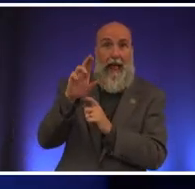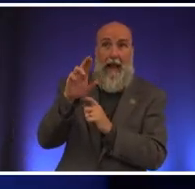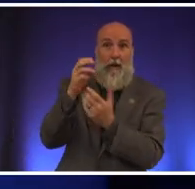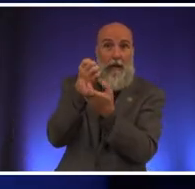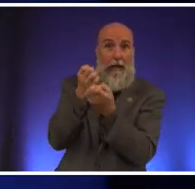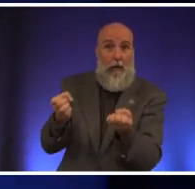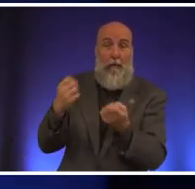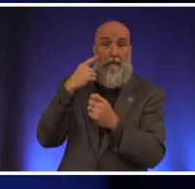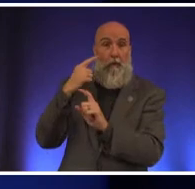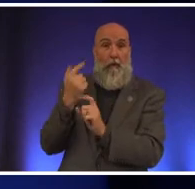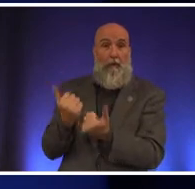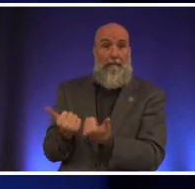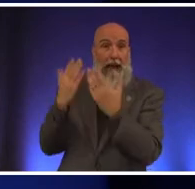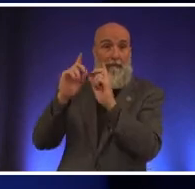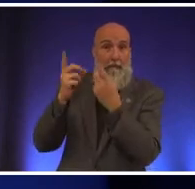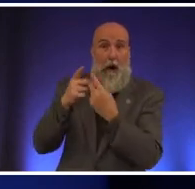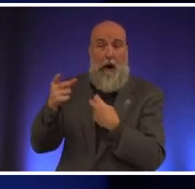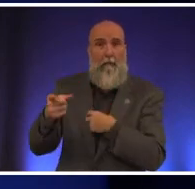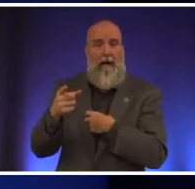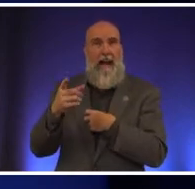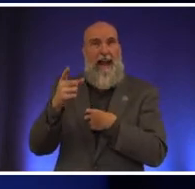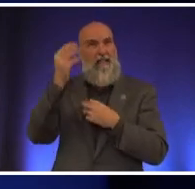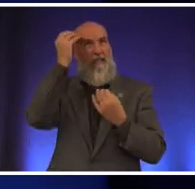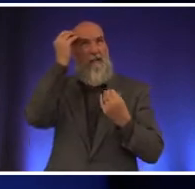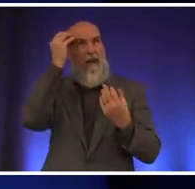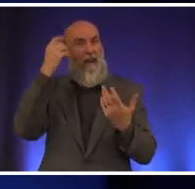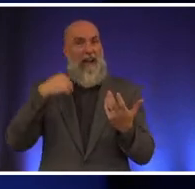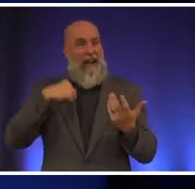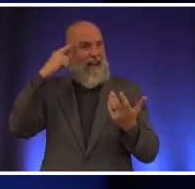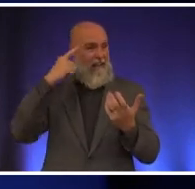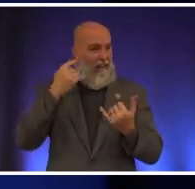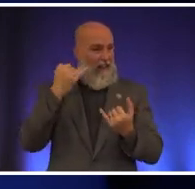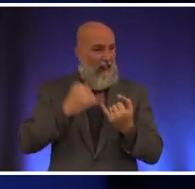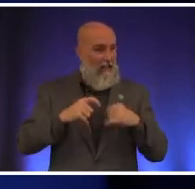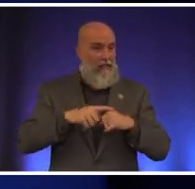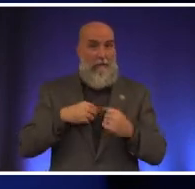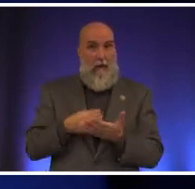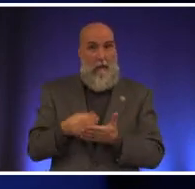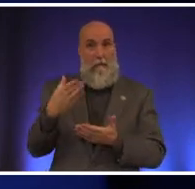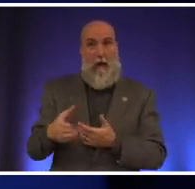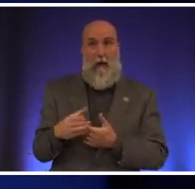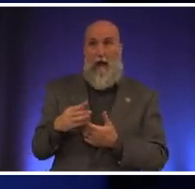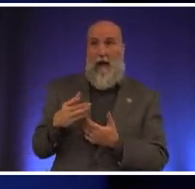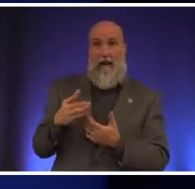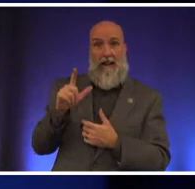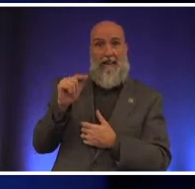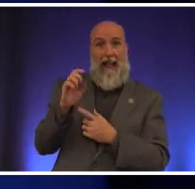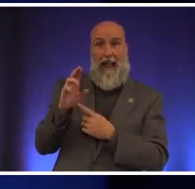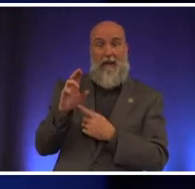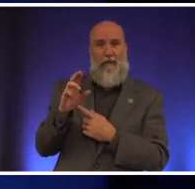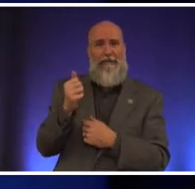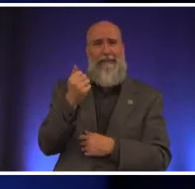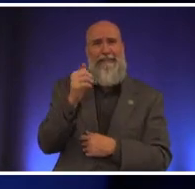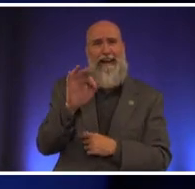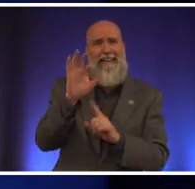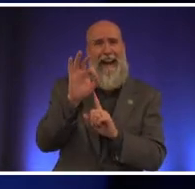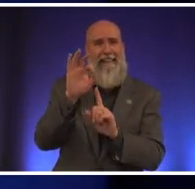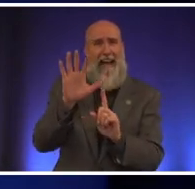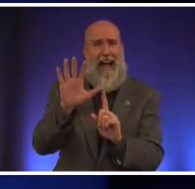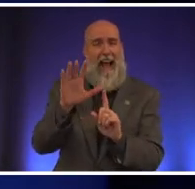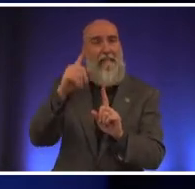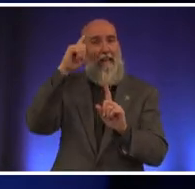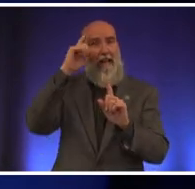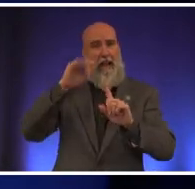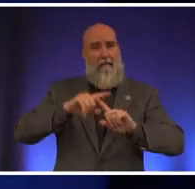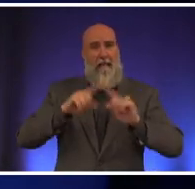equipment for our fire department and when you stop and think about it i think the last ladder was bought in like 95 and think about the difference in